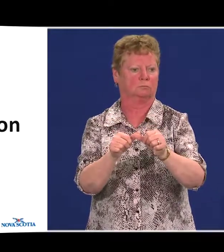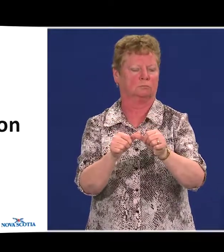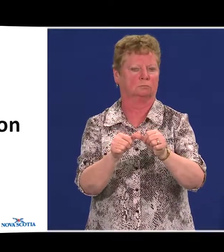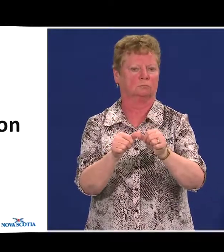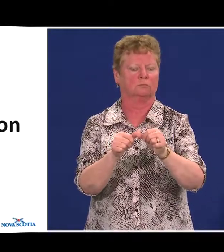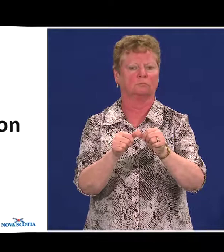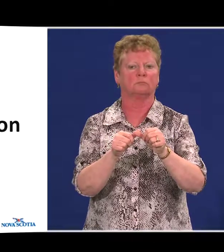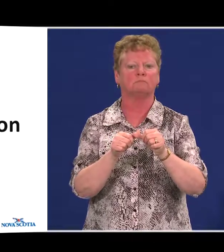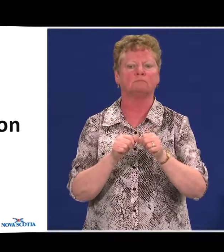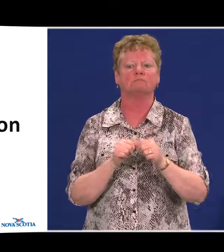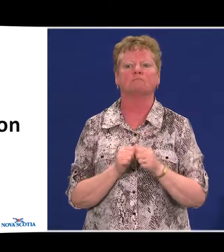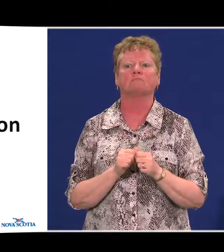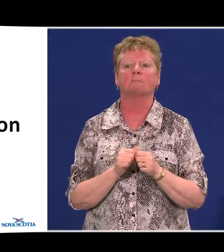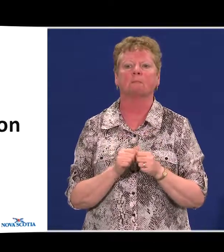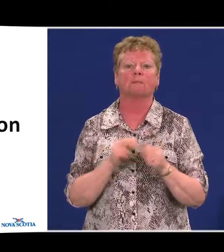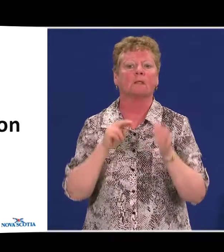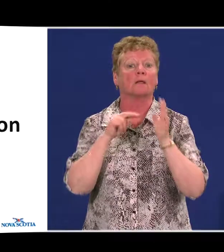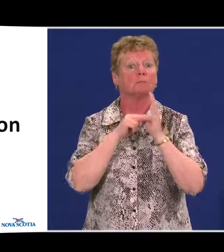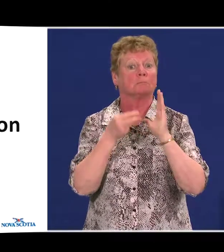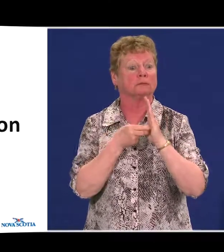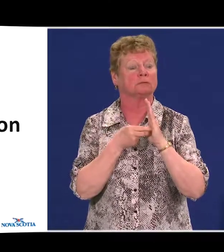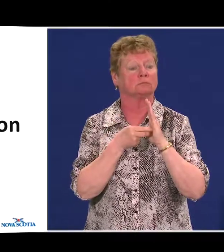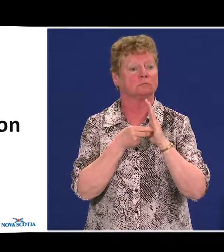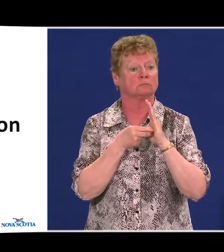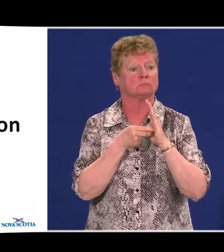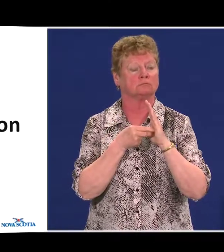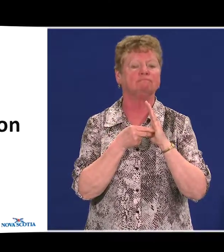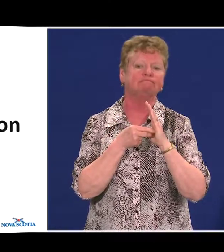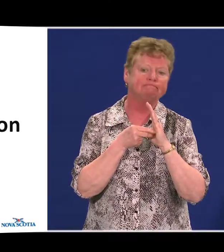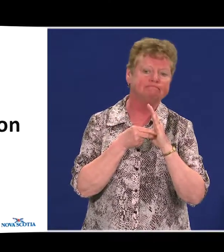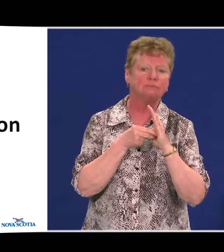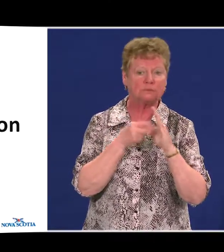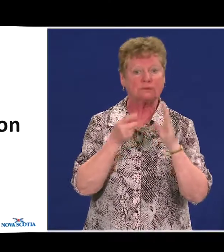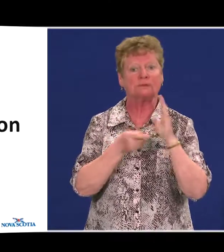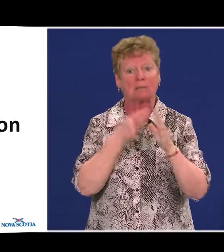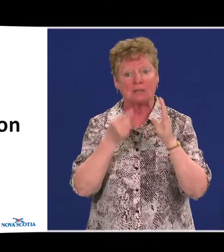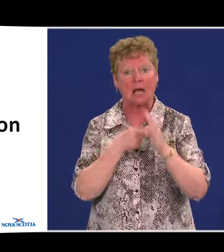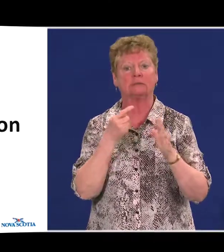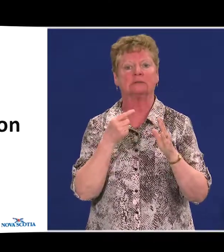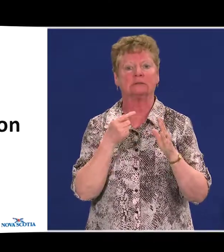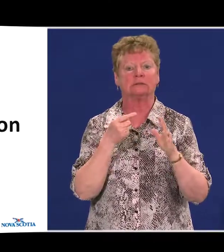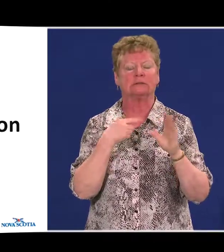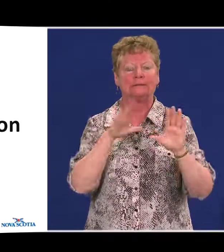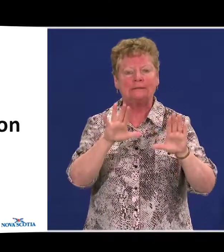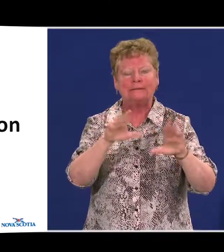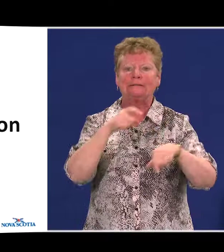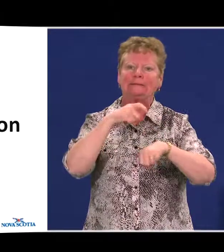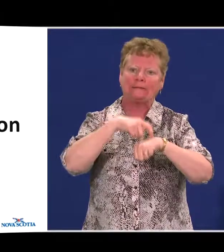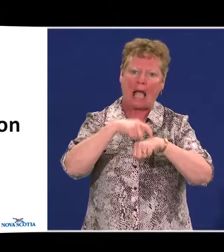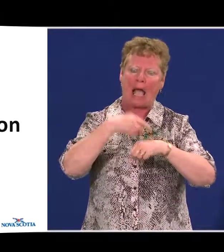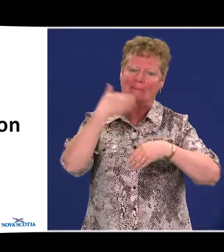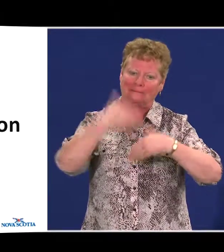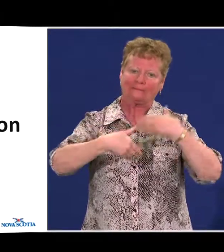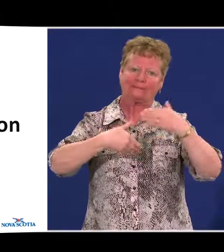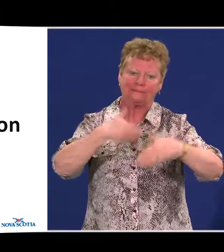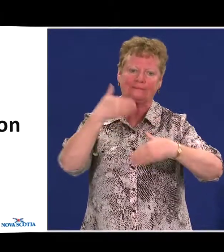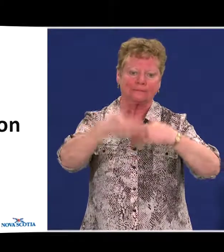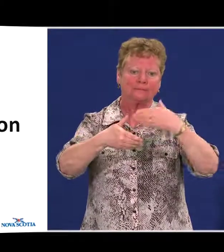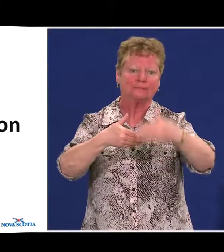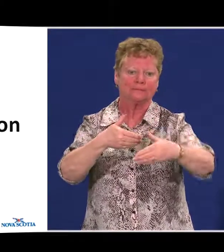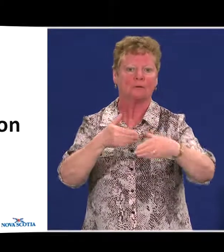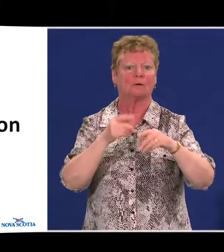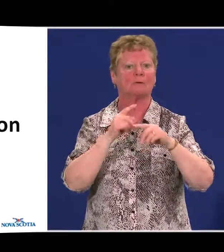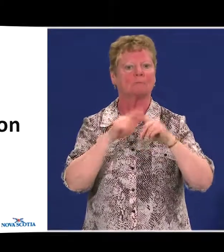It means that we know that in some instances things are going to have to take time, but there needs to be